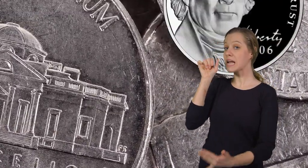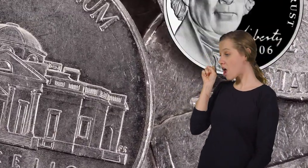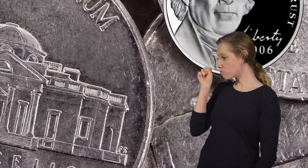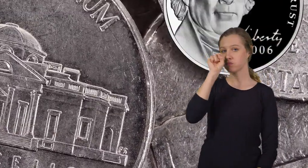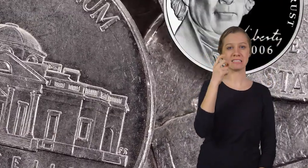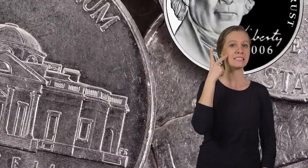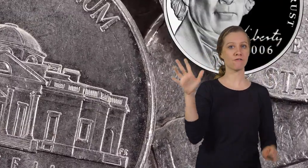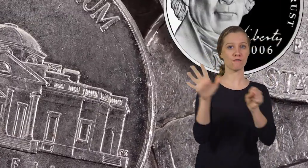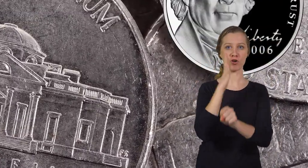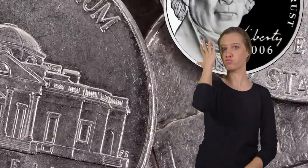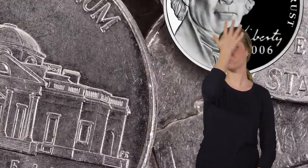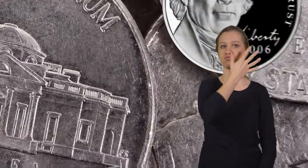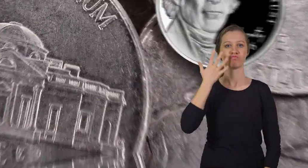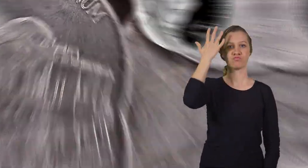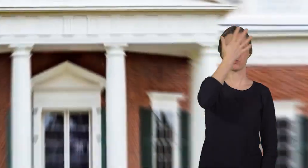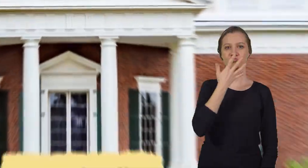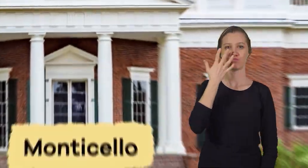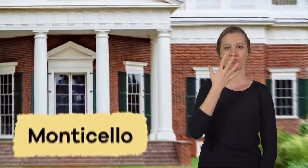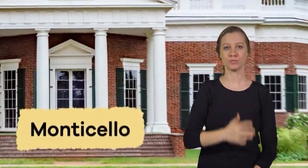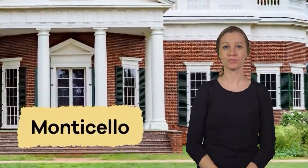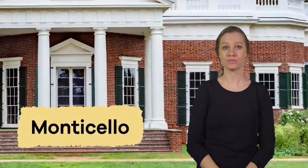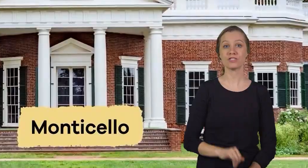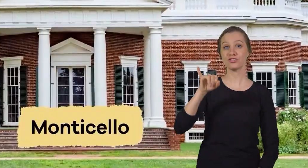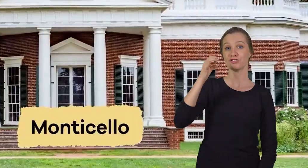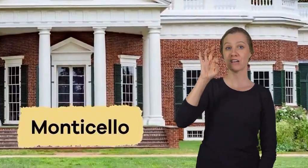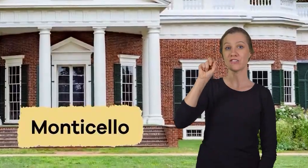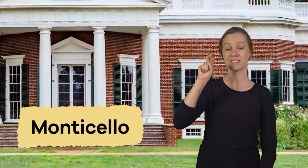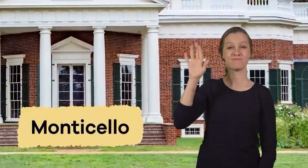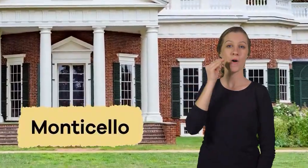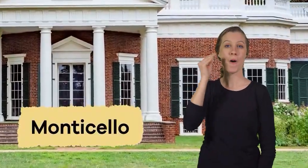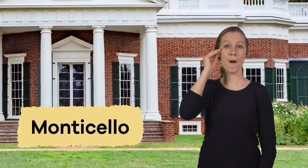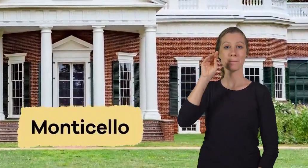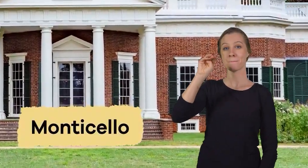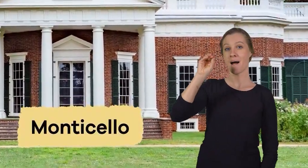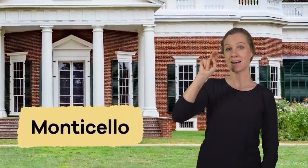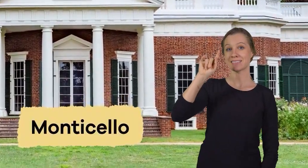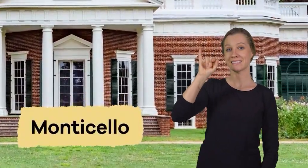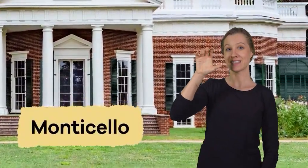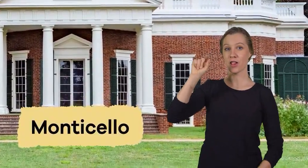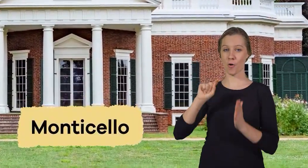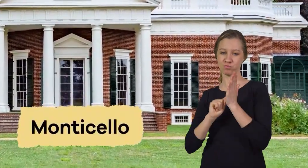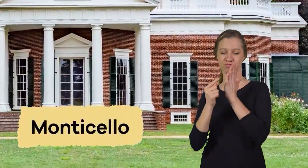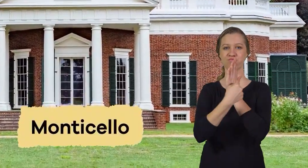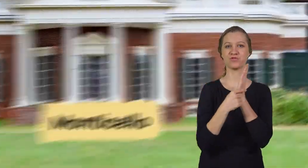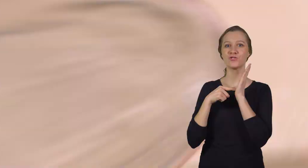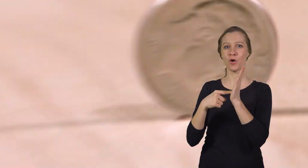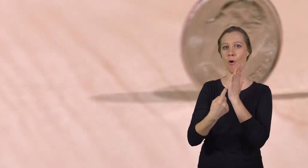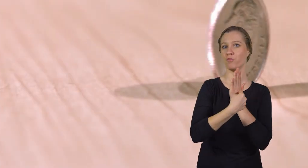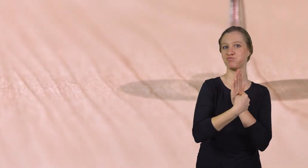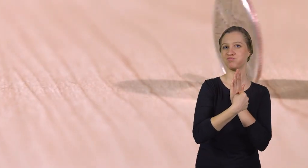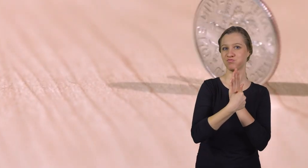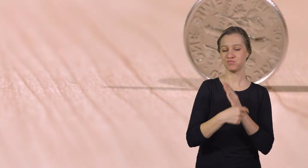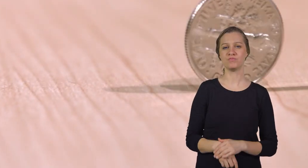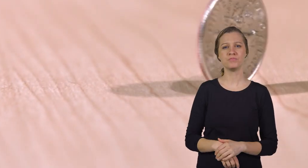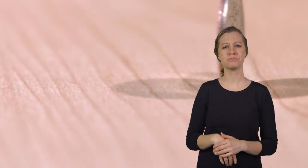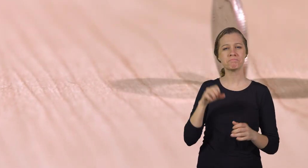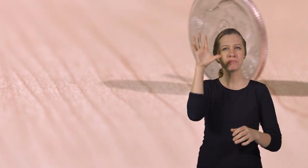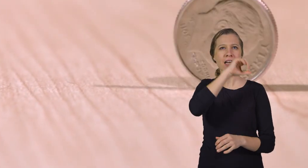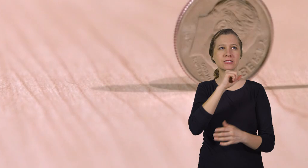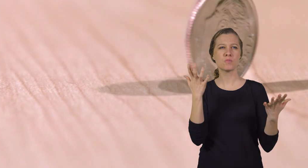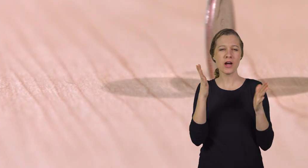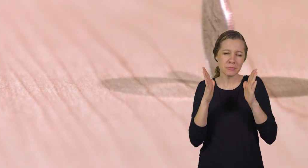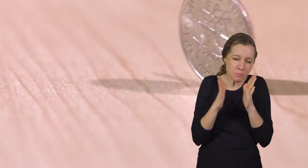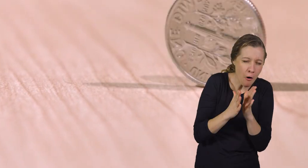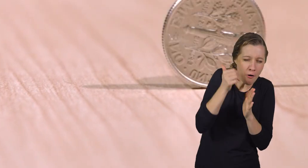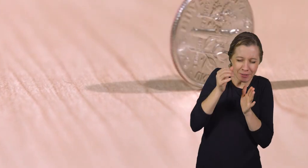now you can see his whole face. Jefferson's home, Monticello, is shown on the back. Can you guess what the